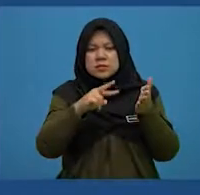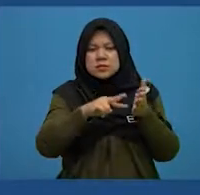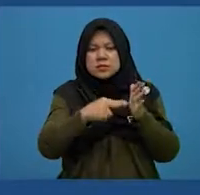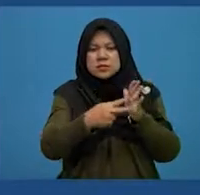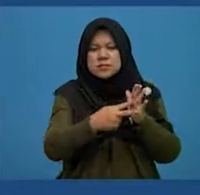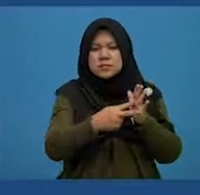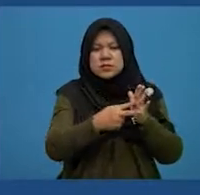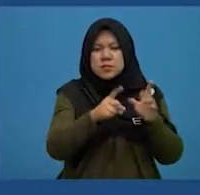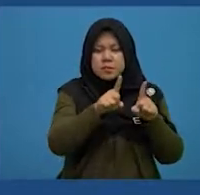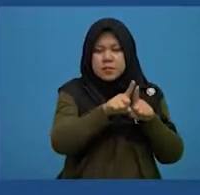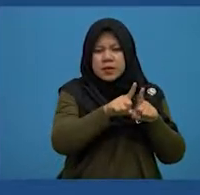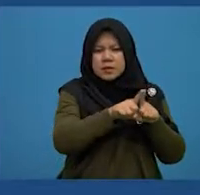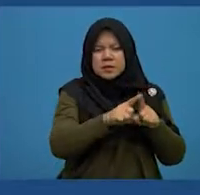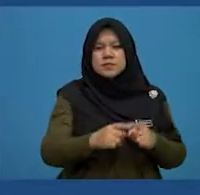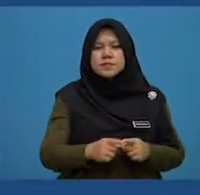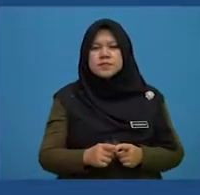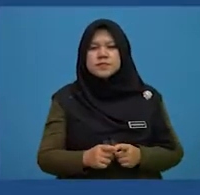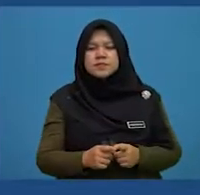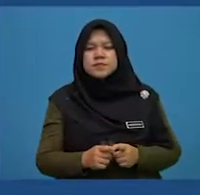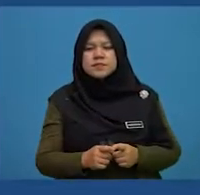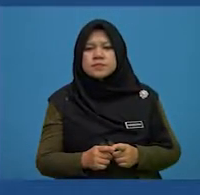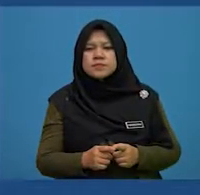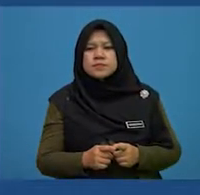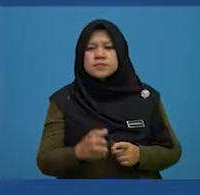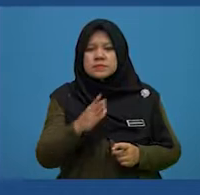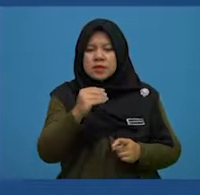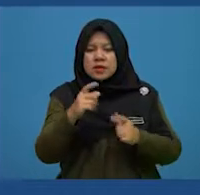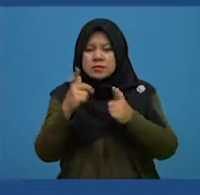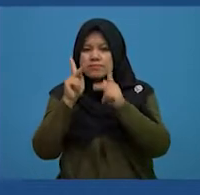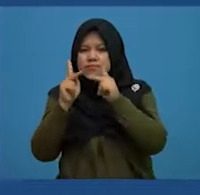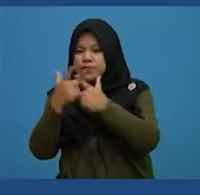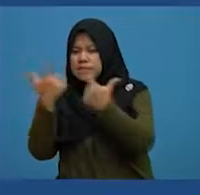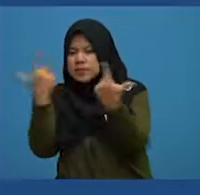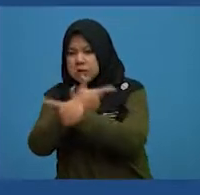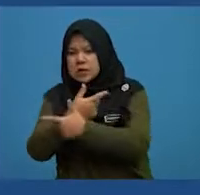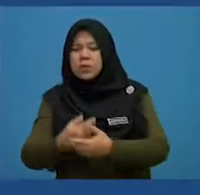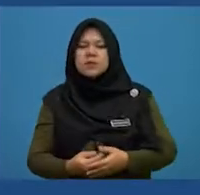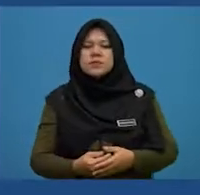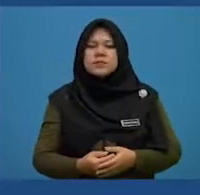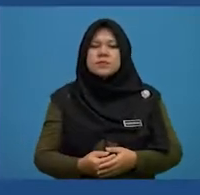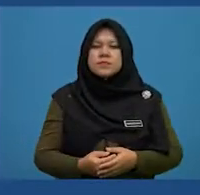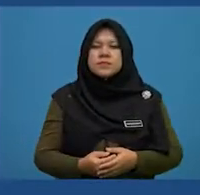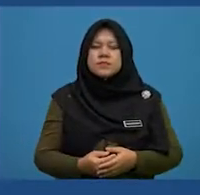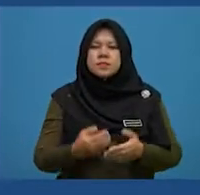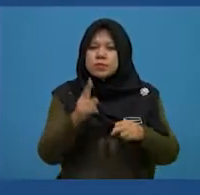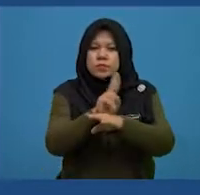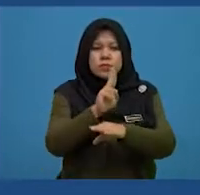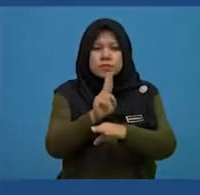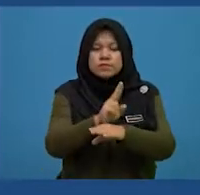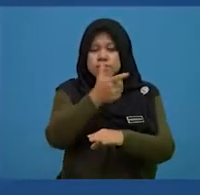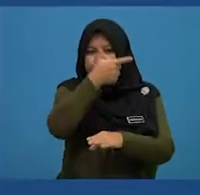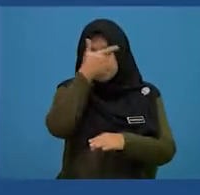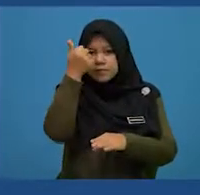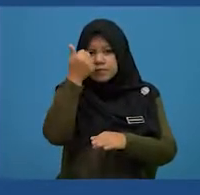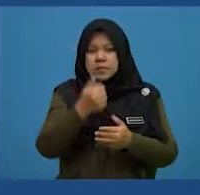in meaning and antonyms, the opposites. This is very useful because